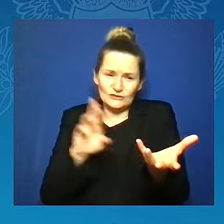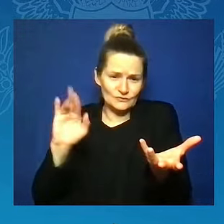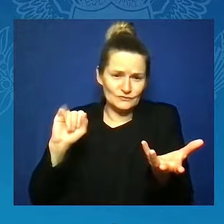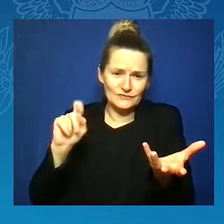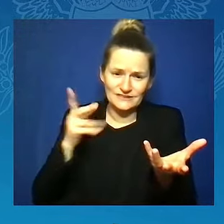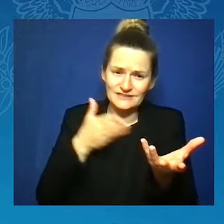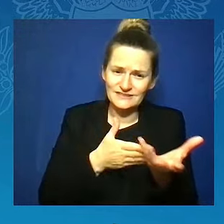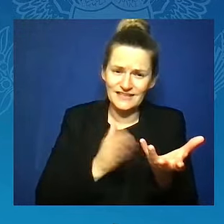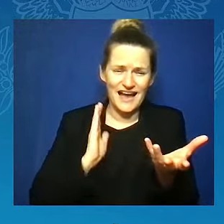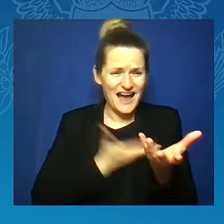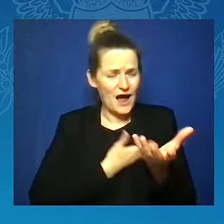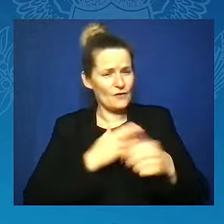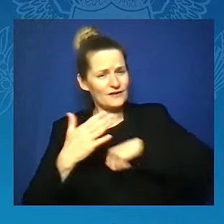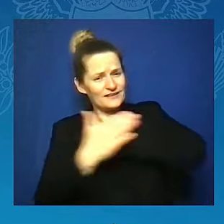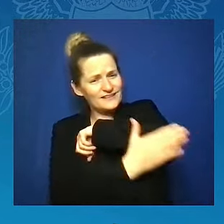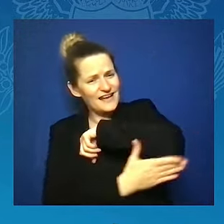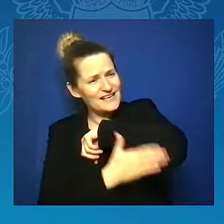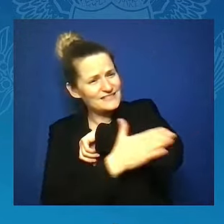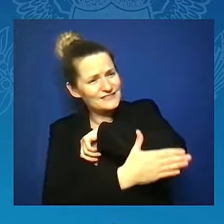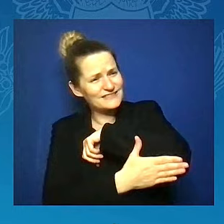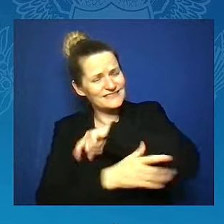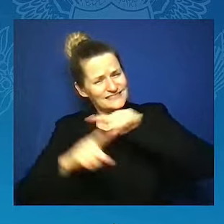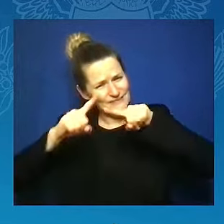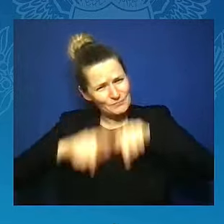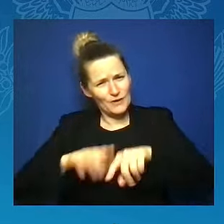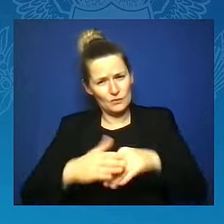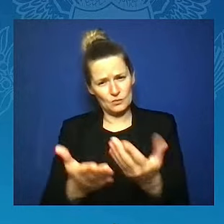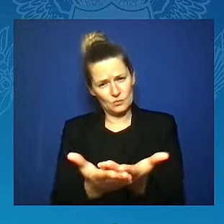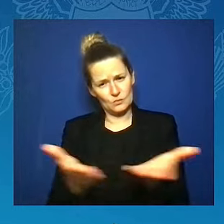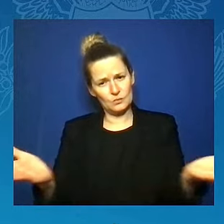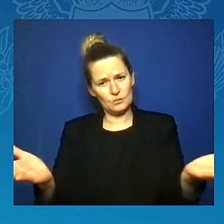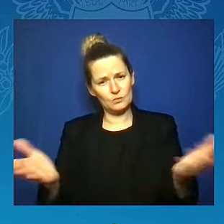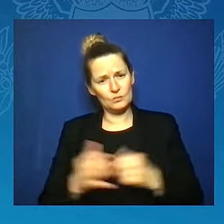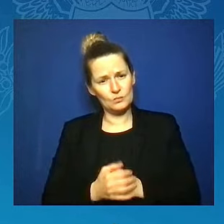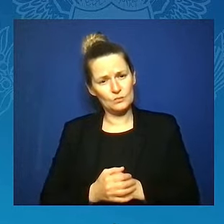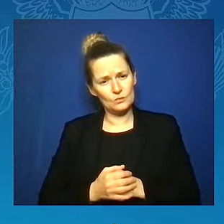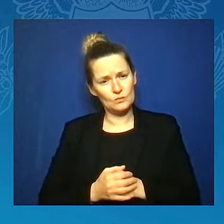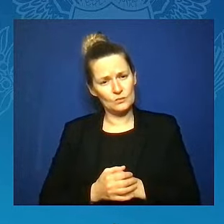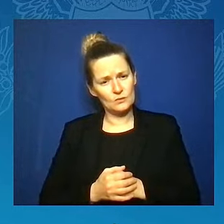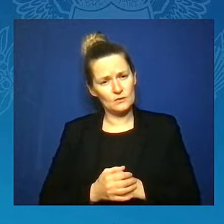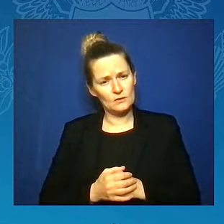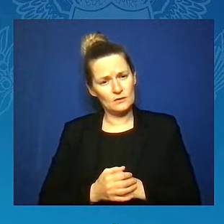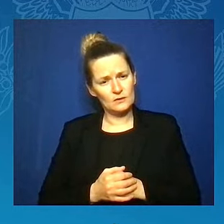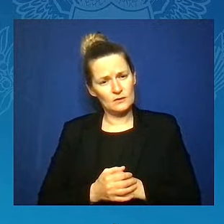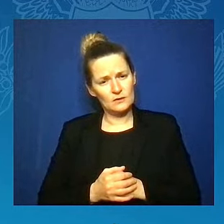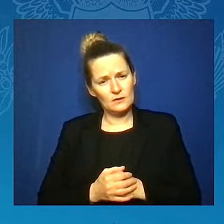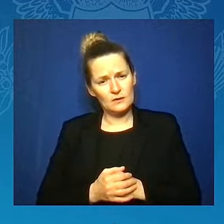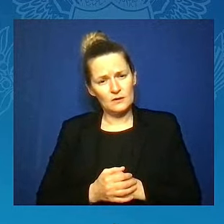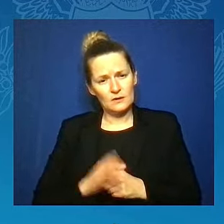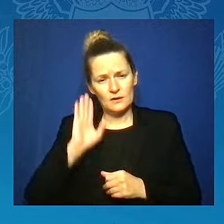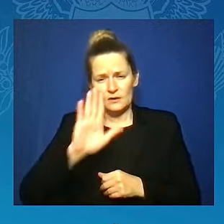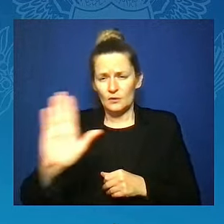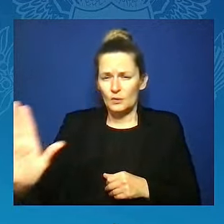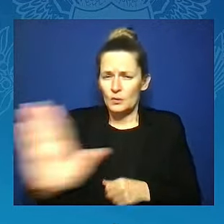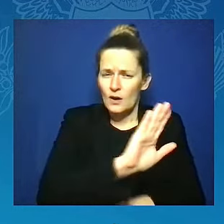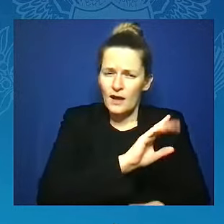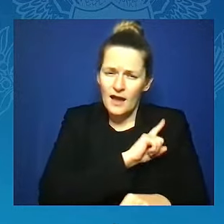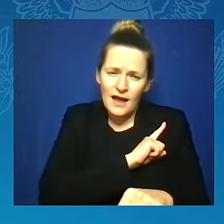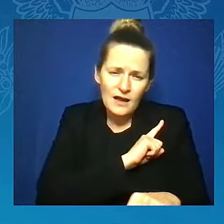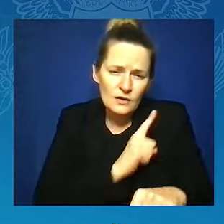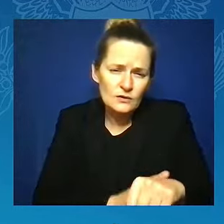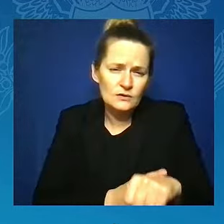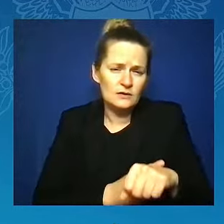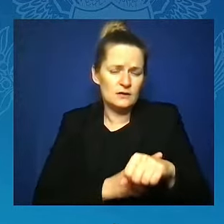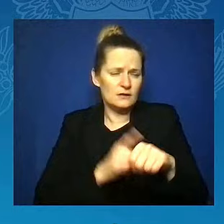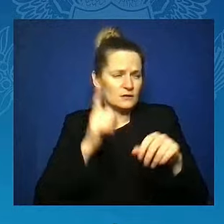to energize, to organize and to mobilize, to register folks